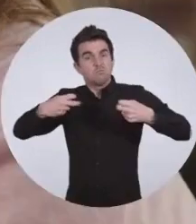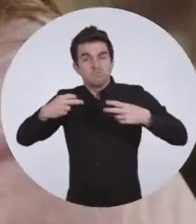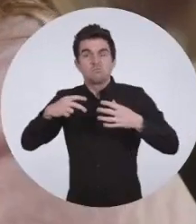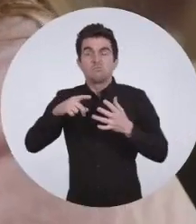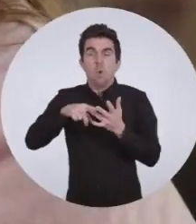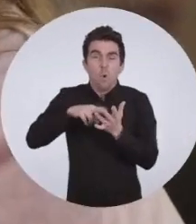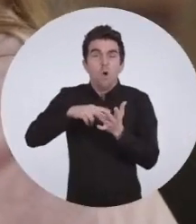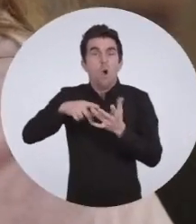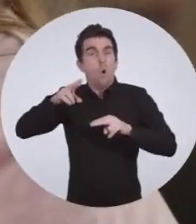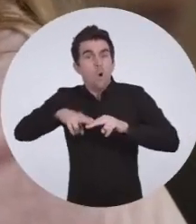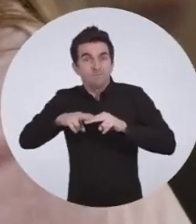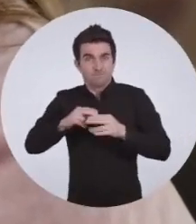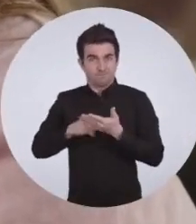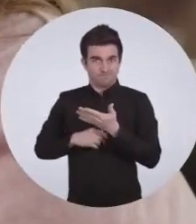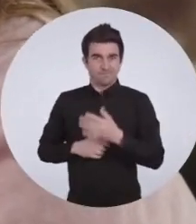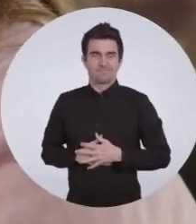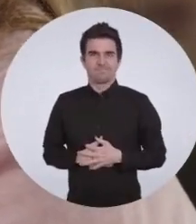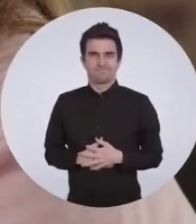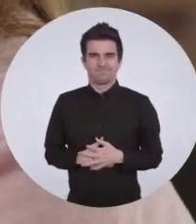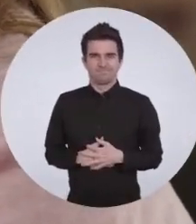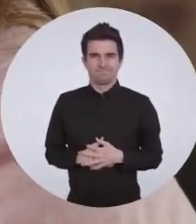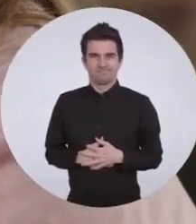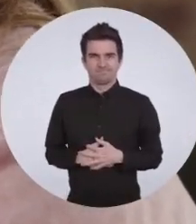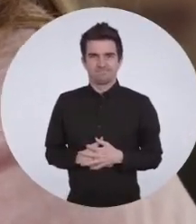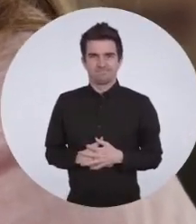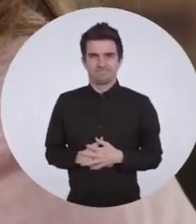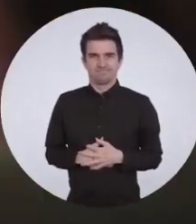And to turn closed caption on or off.